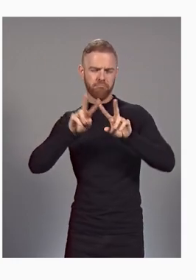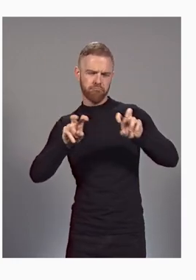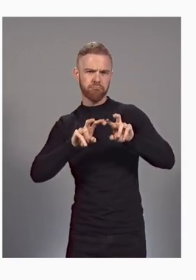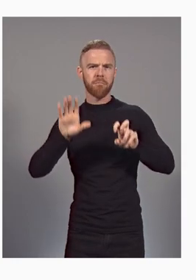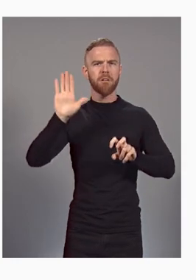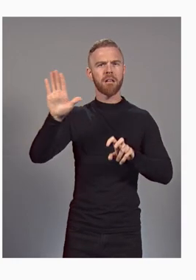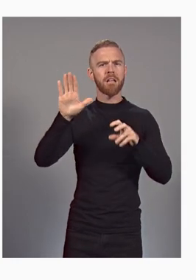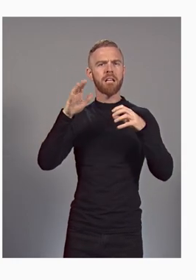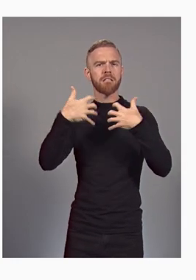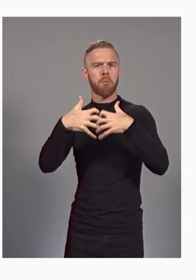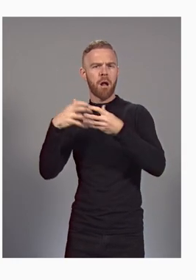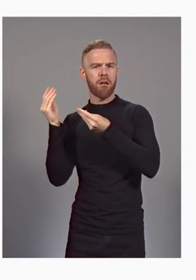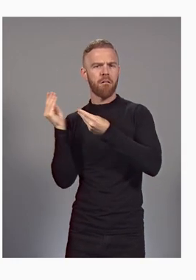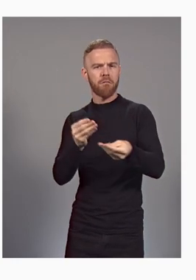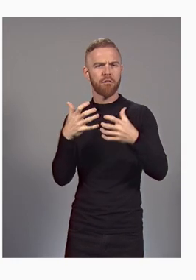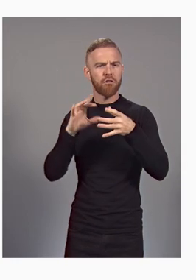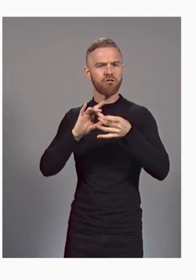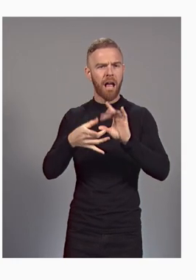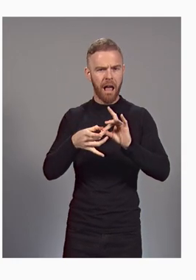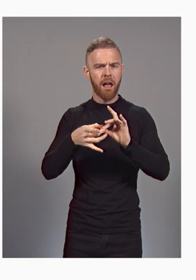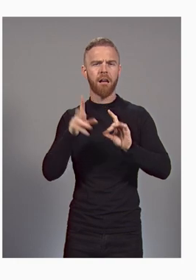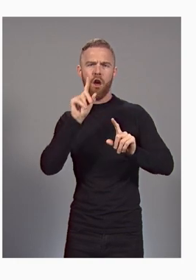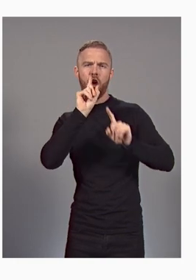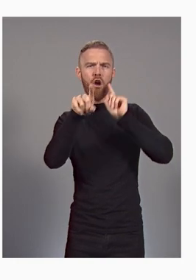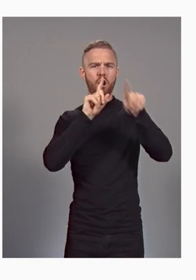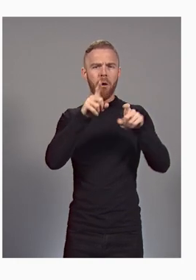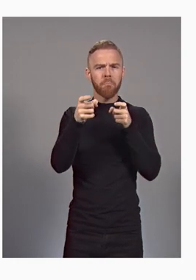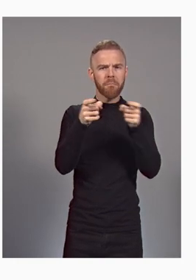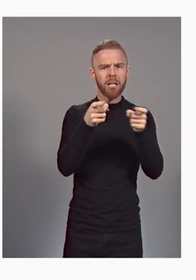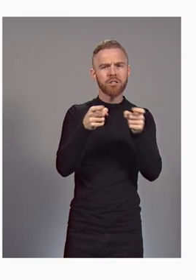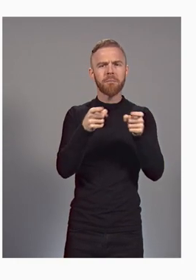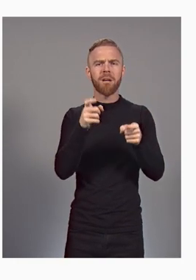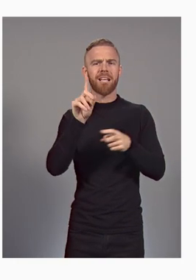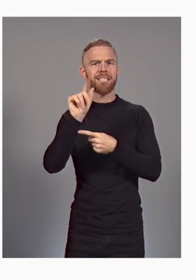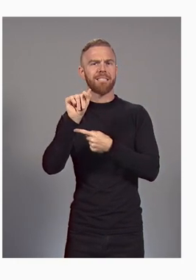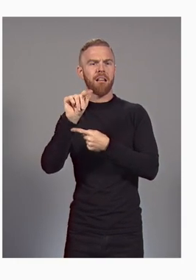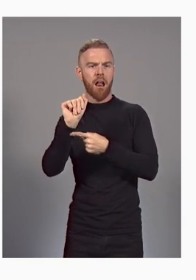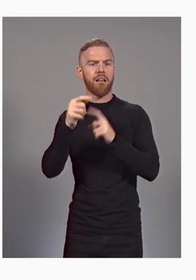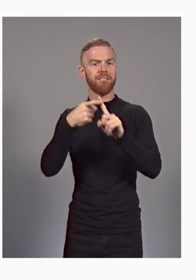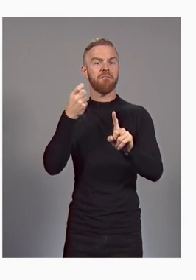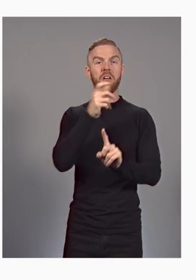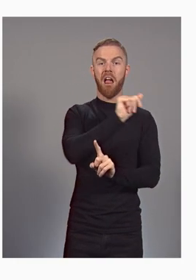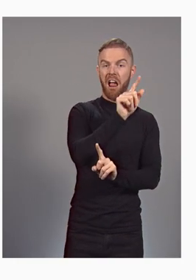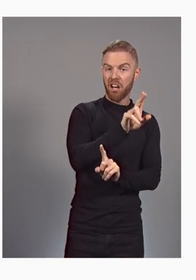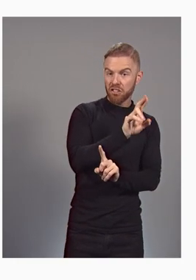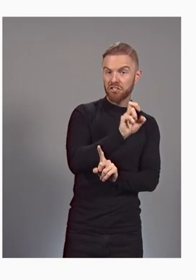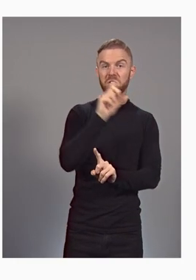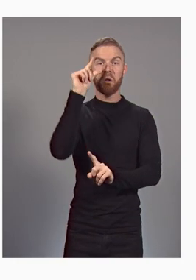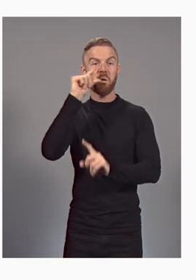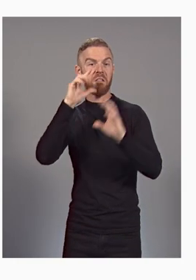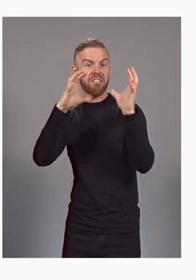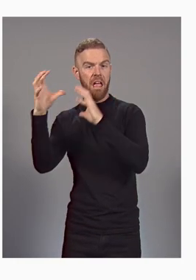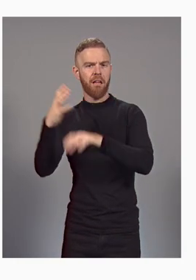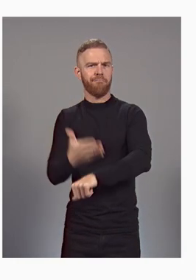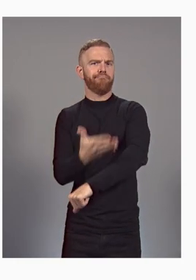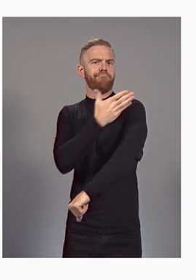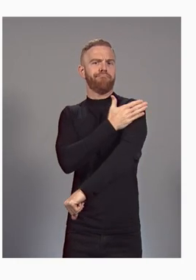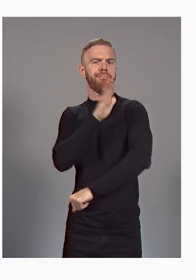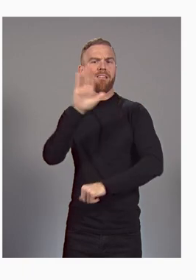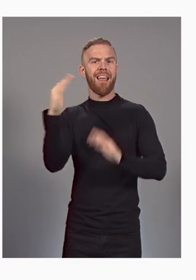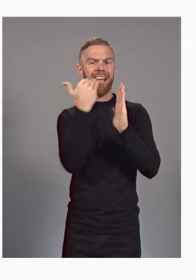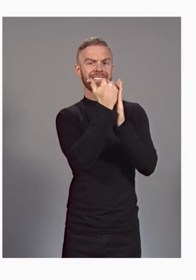chain and order management data from both Azure and Google Cloud to improve inventory planning.